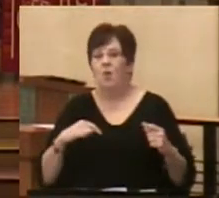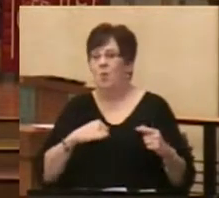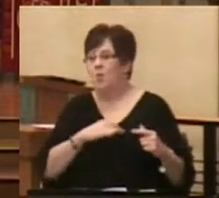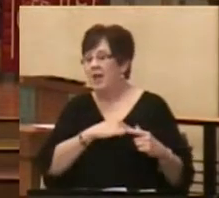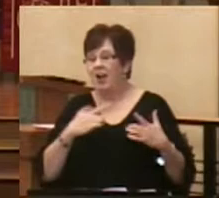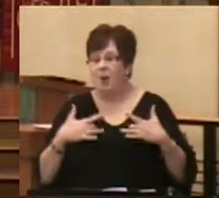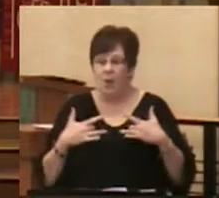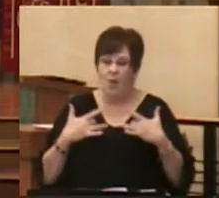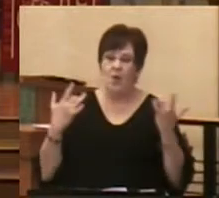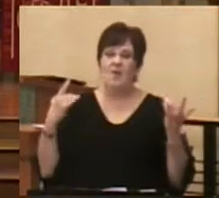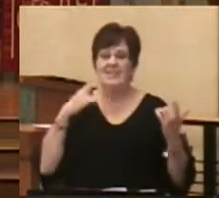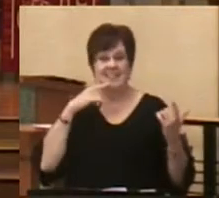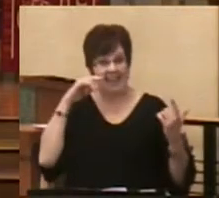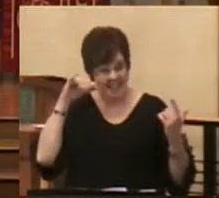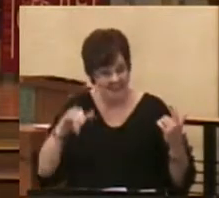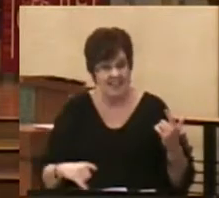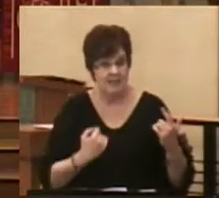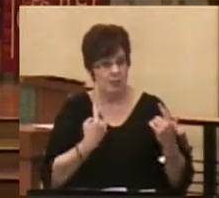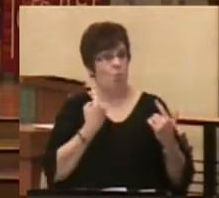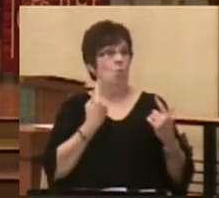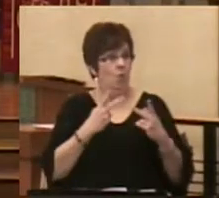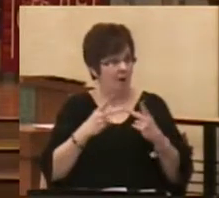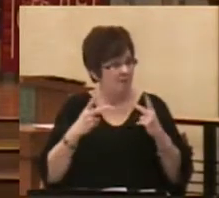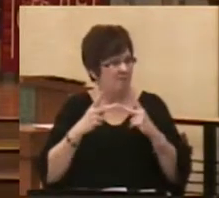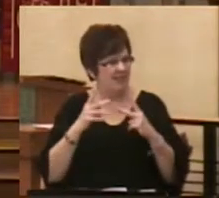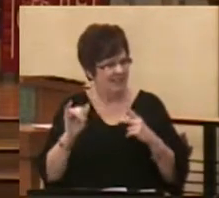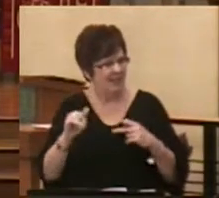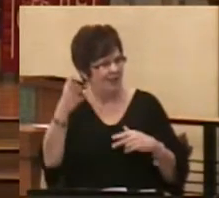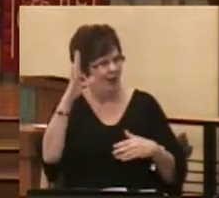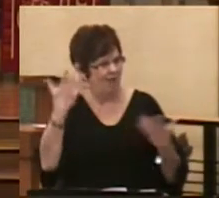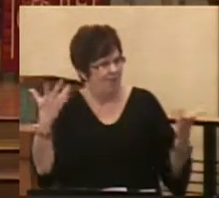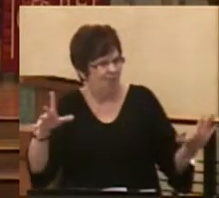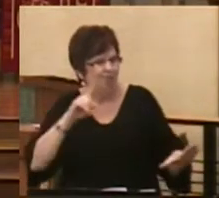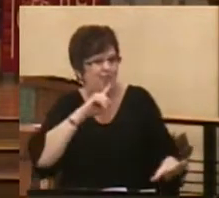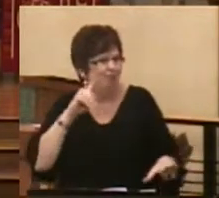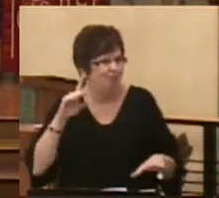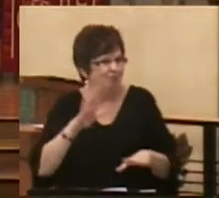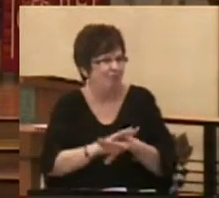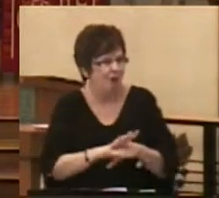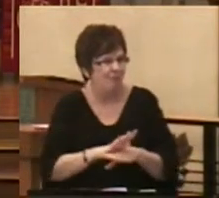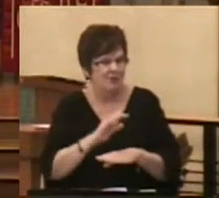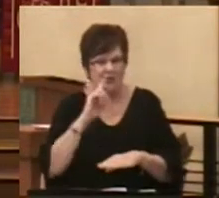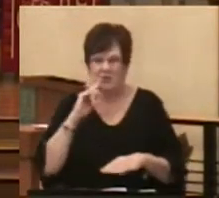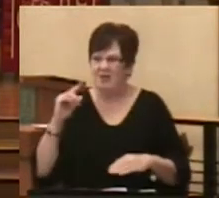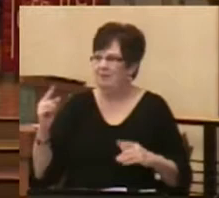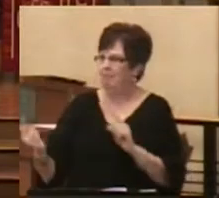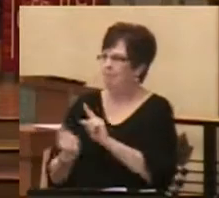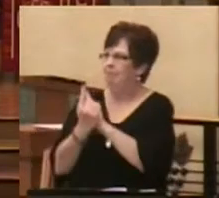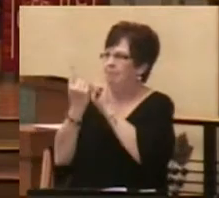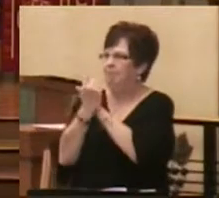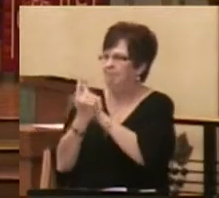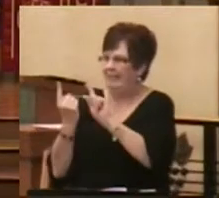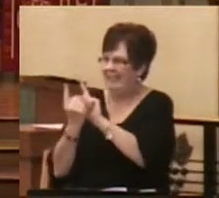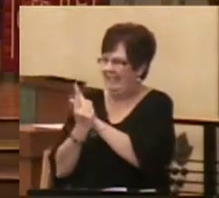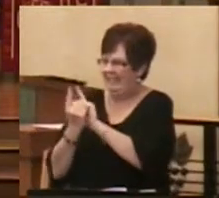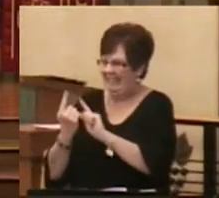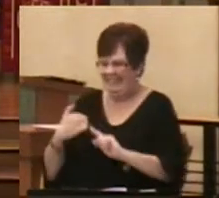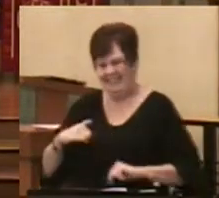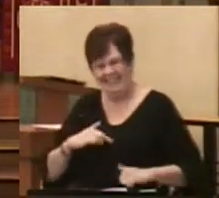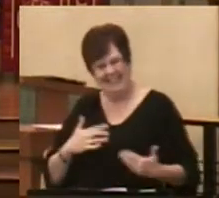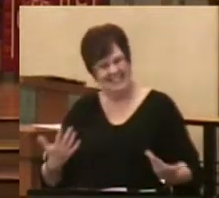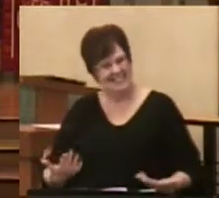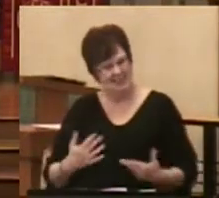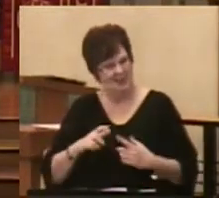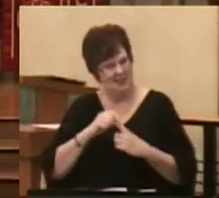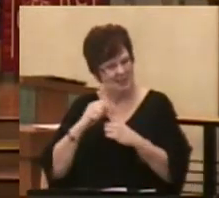to be able to say that this is a place that God has promised to meet us in a special way. Wherever two